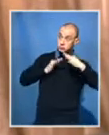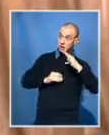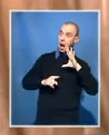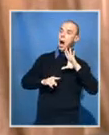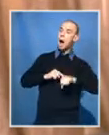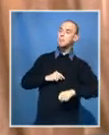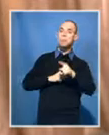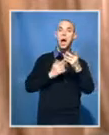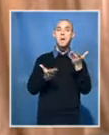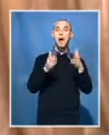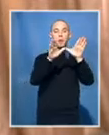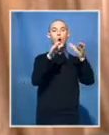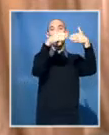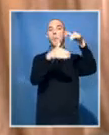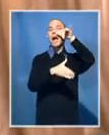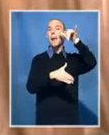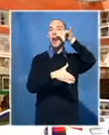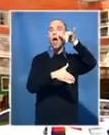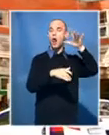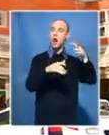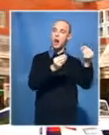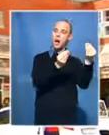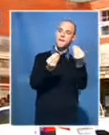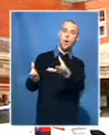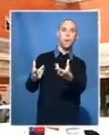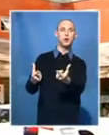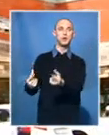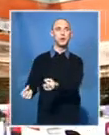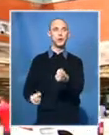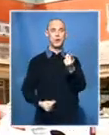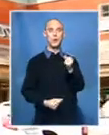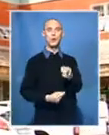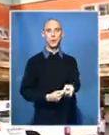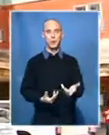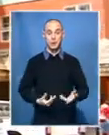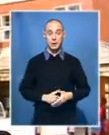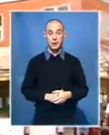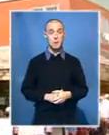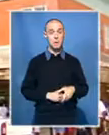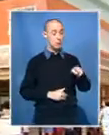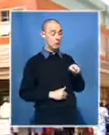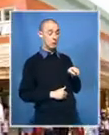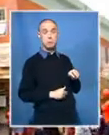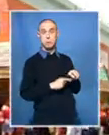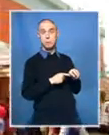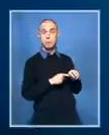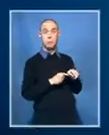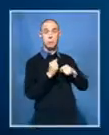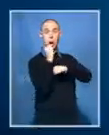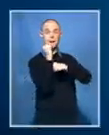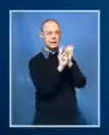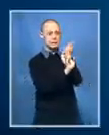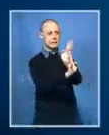campaign based in different offices. The Ungin Home Affairs is notorious for long queues.